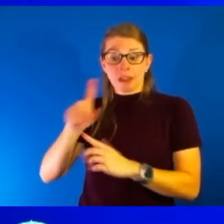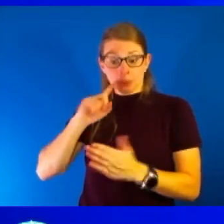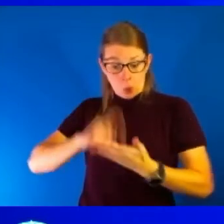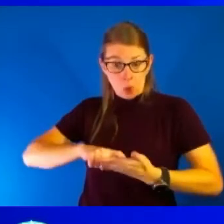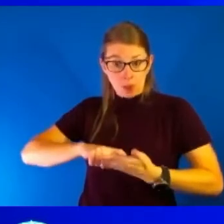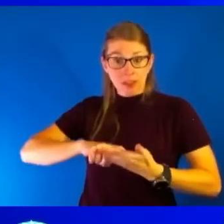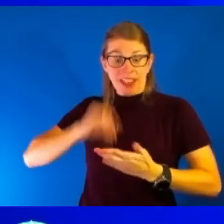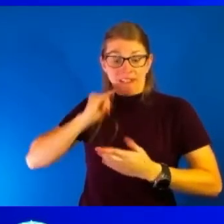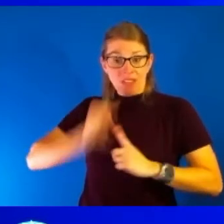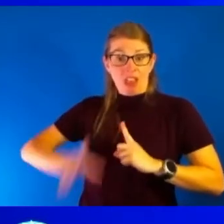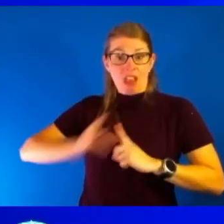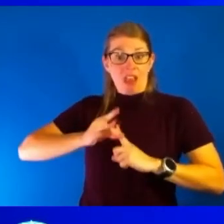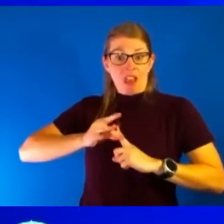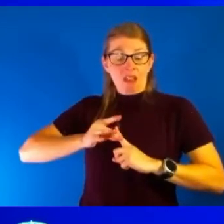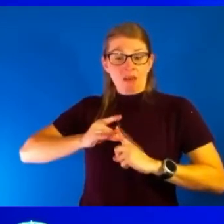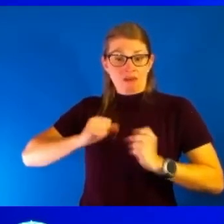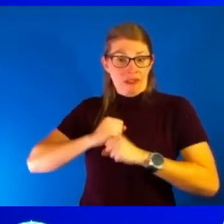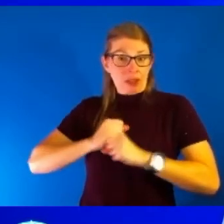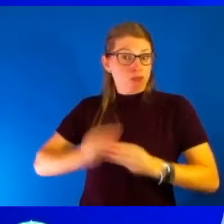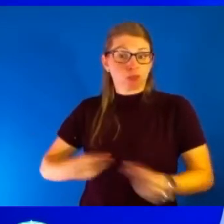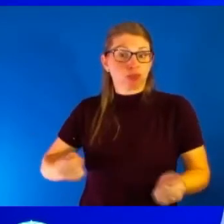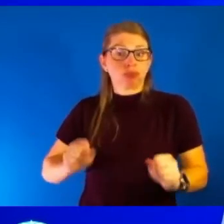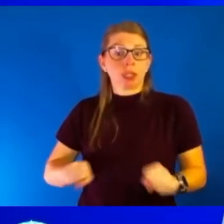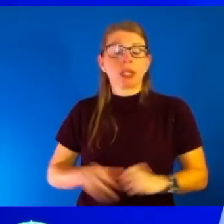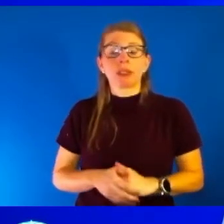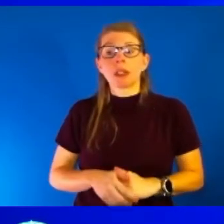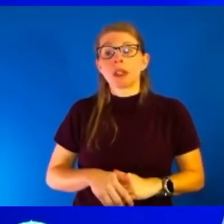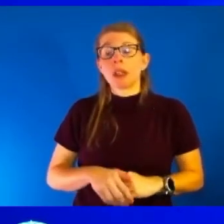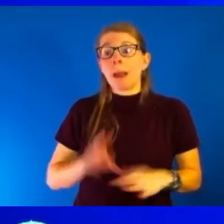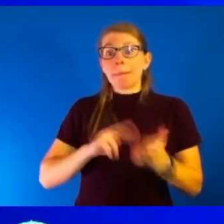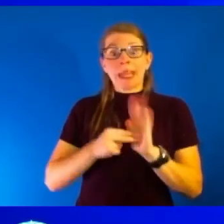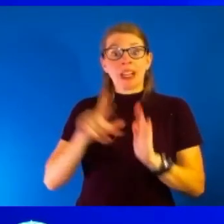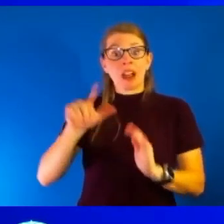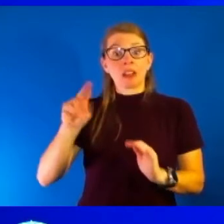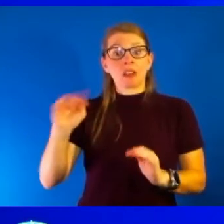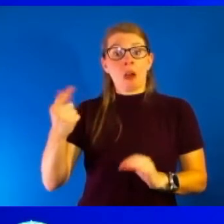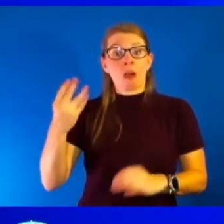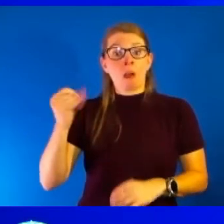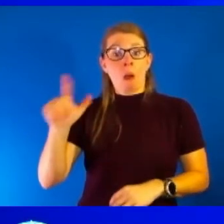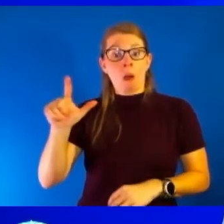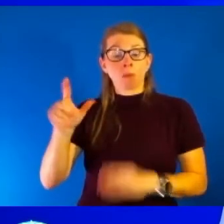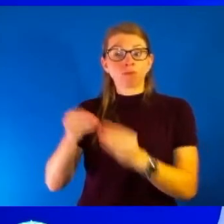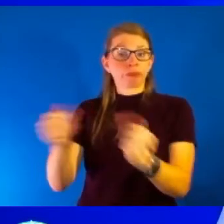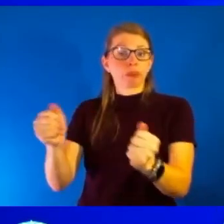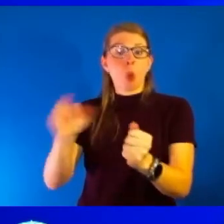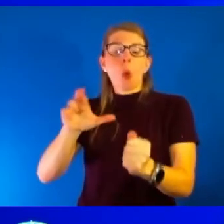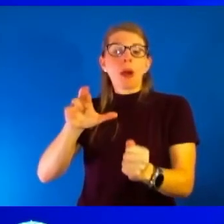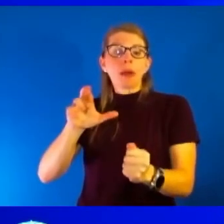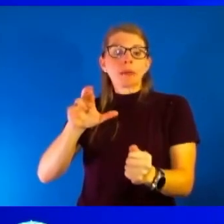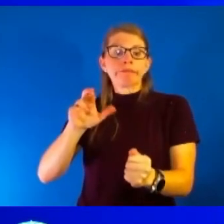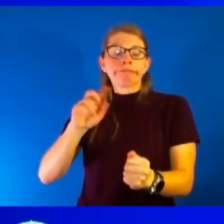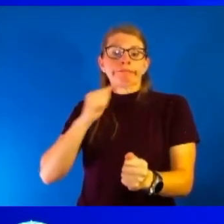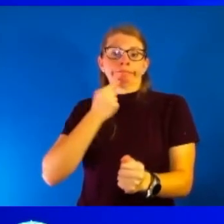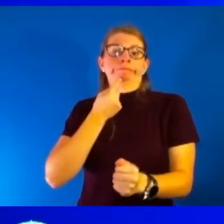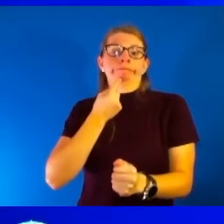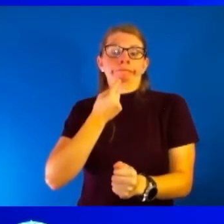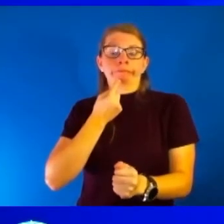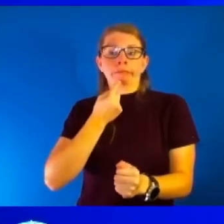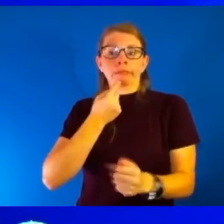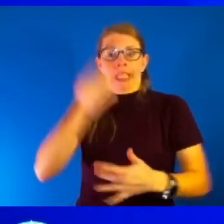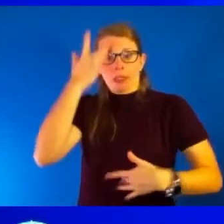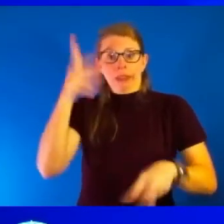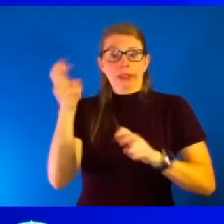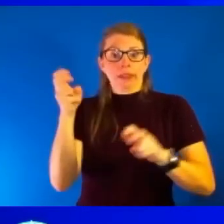those same type of either long COVID symptoms or acute illnesses that we see in driving people to the hospital. So I do